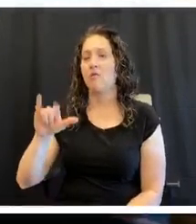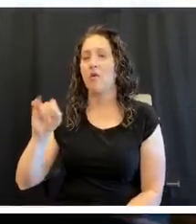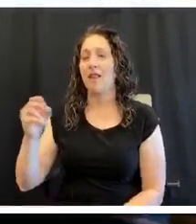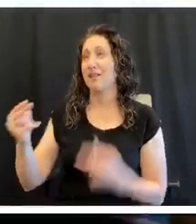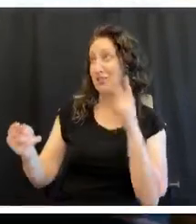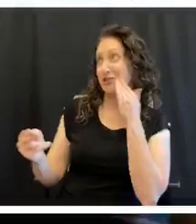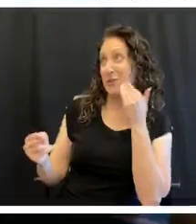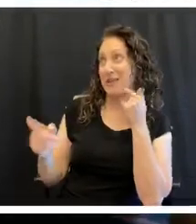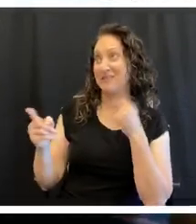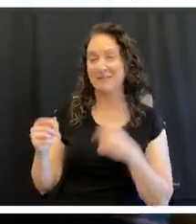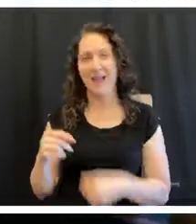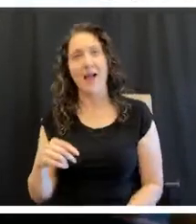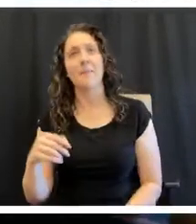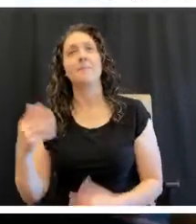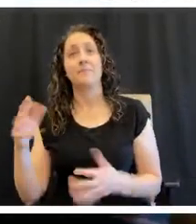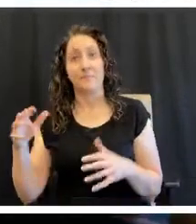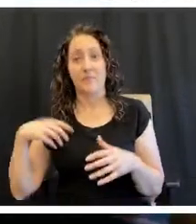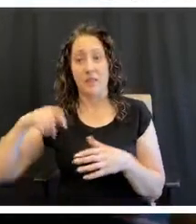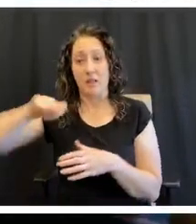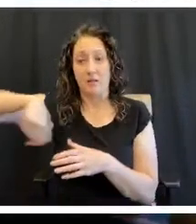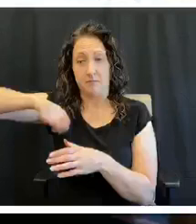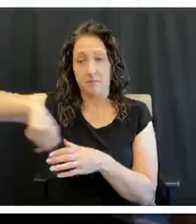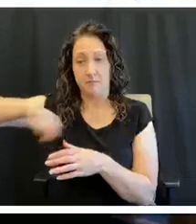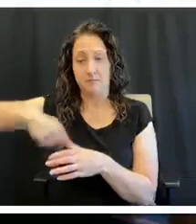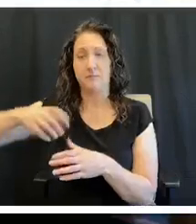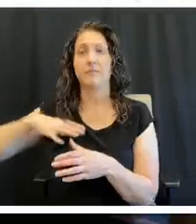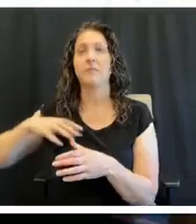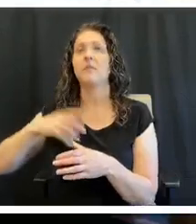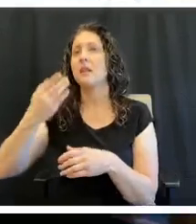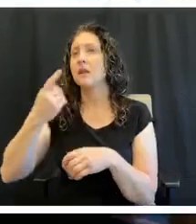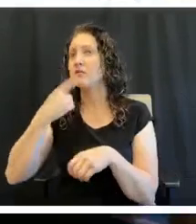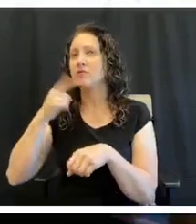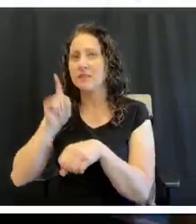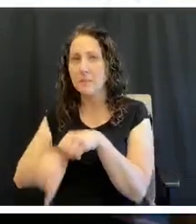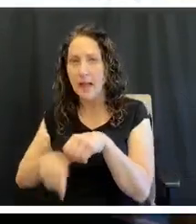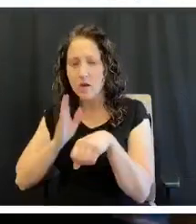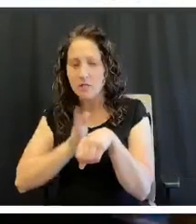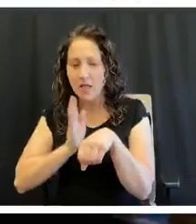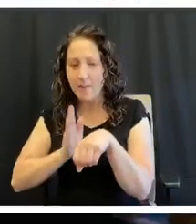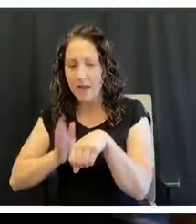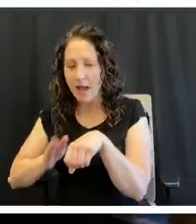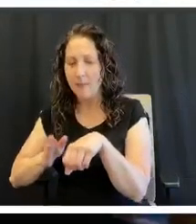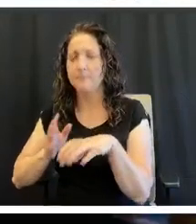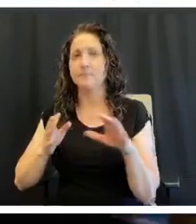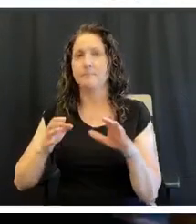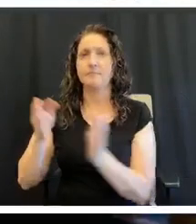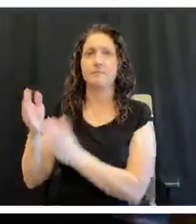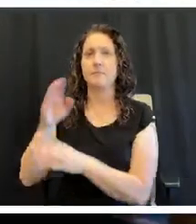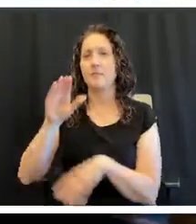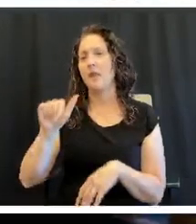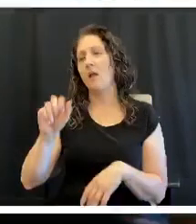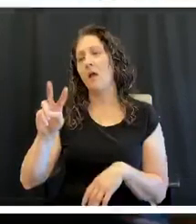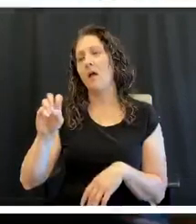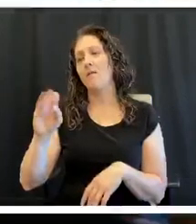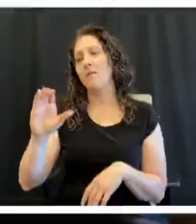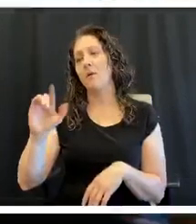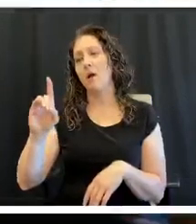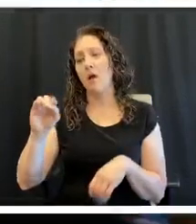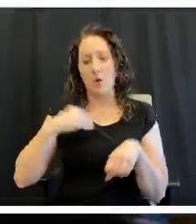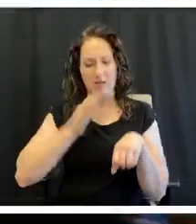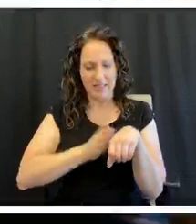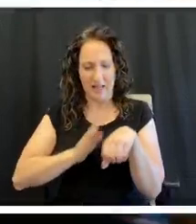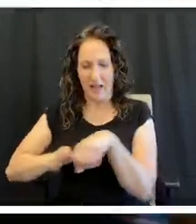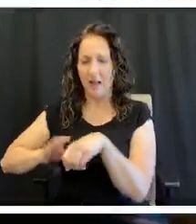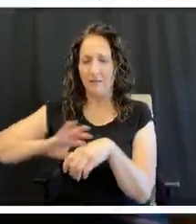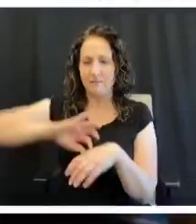And then I take and add it. And then I take a tomato and dice a tomato up and a dice an avocado up and I'm stirring them all